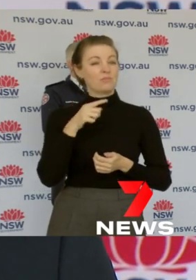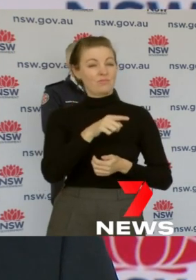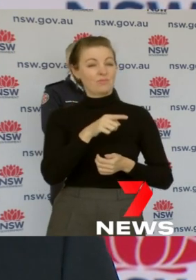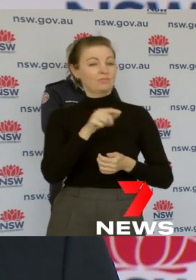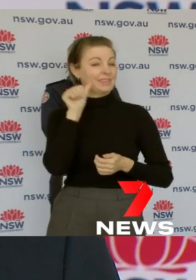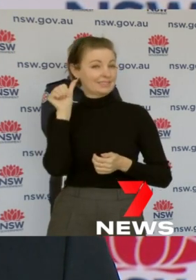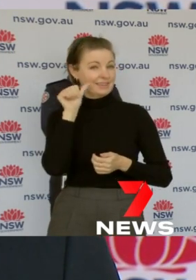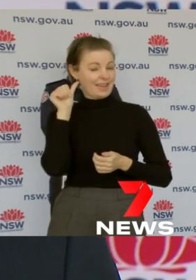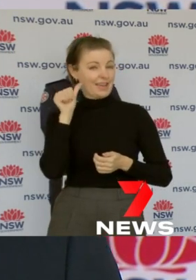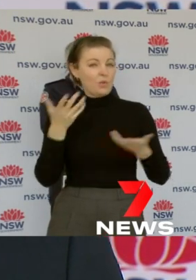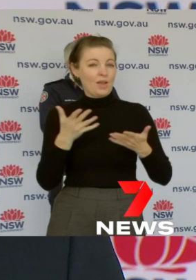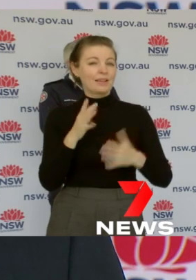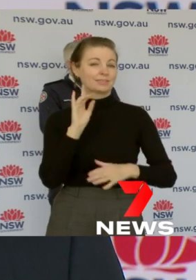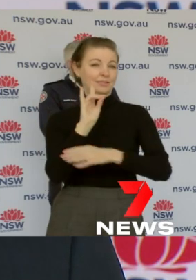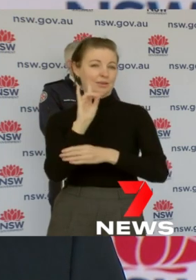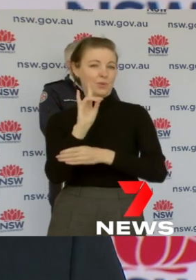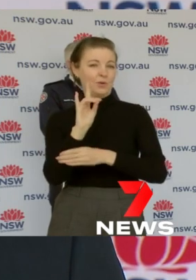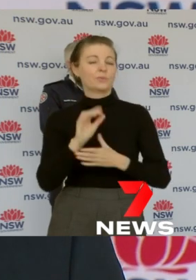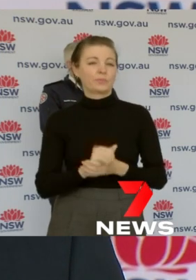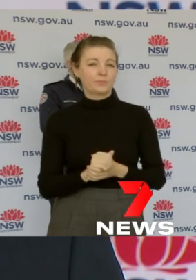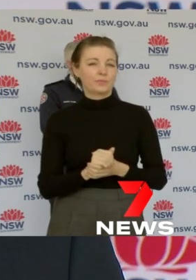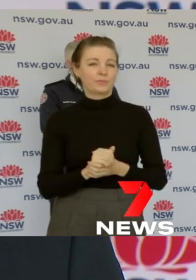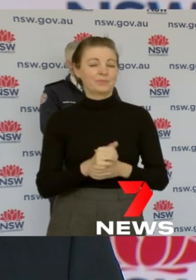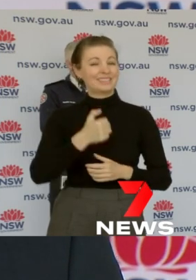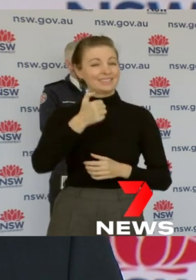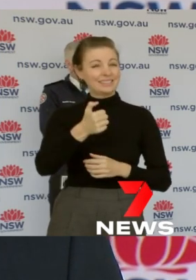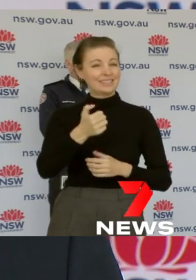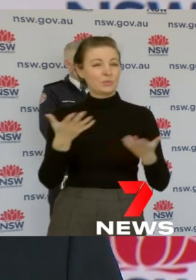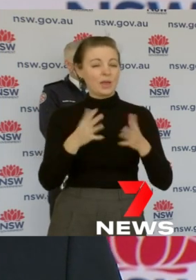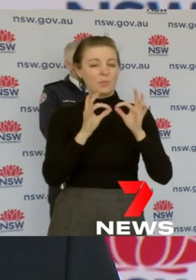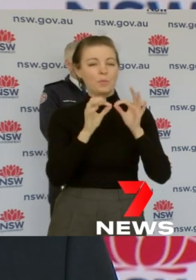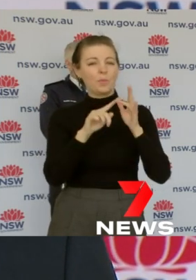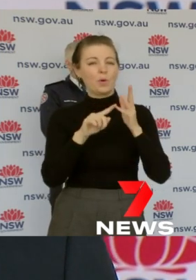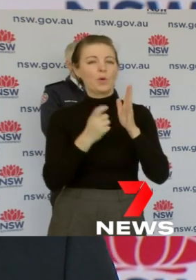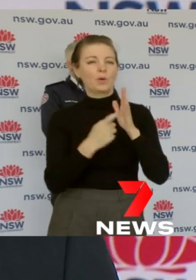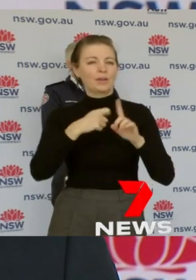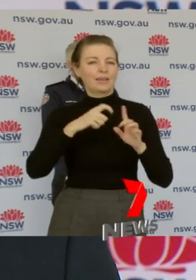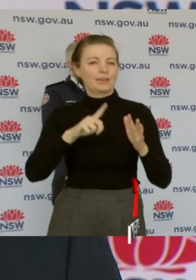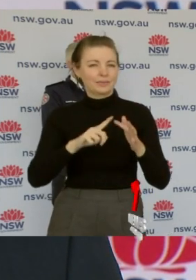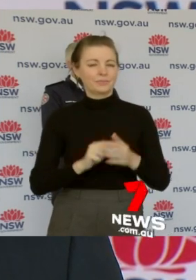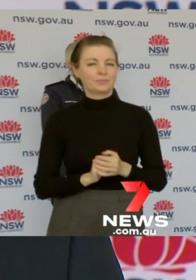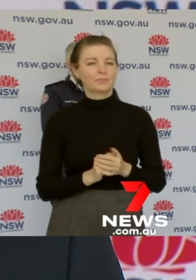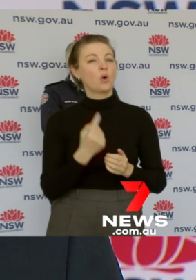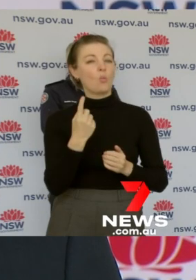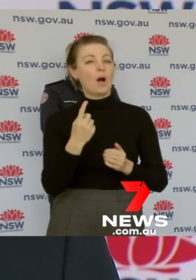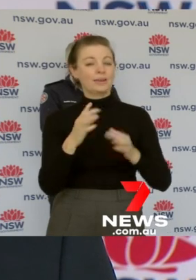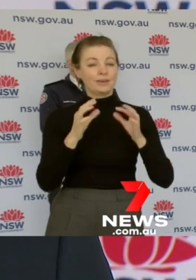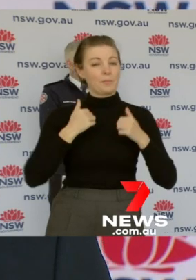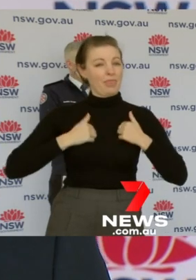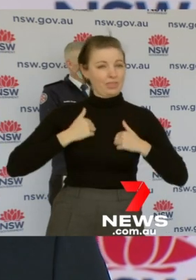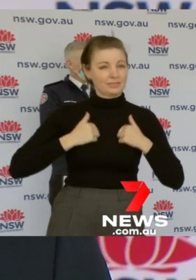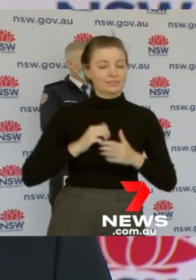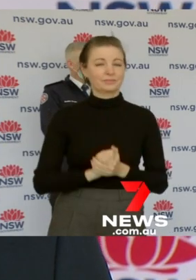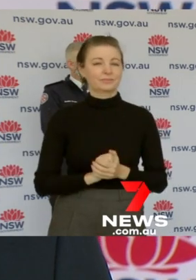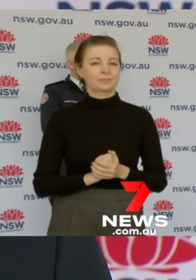last night were in Dubbo, six cases were in Bourke, one was in Bathurst and one